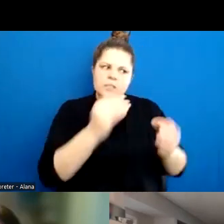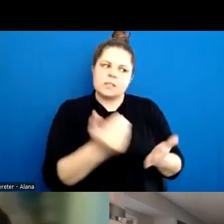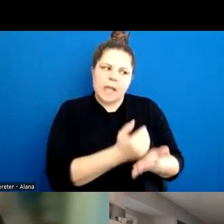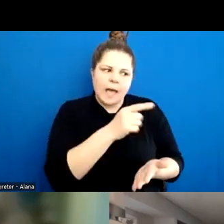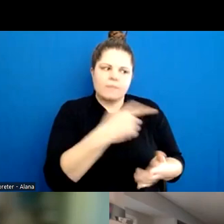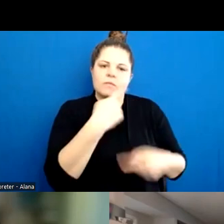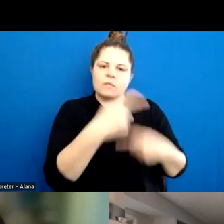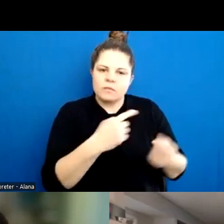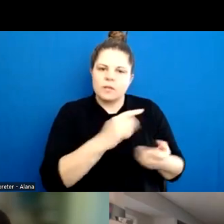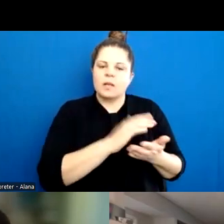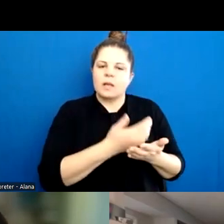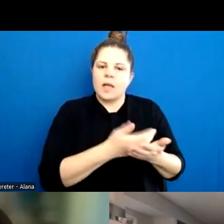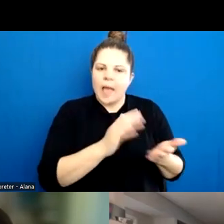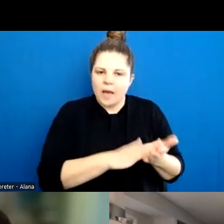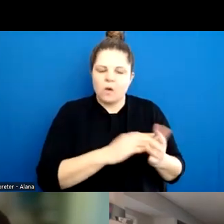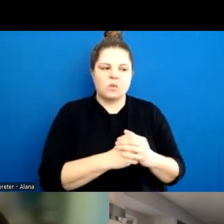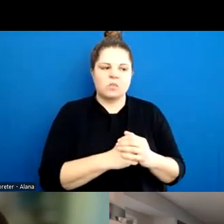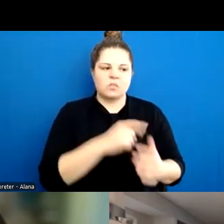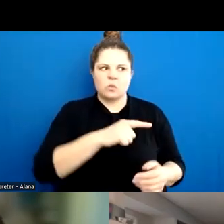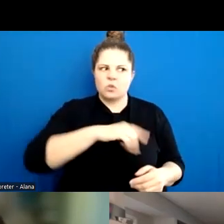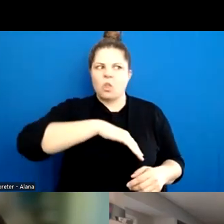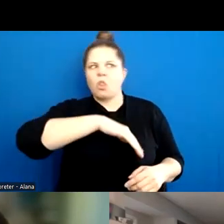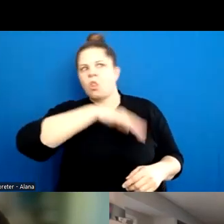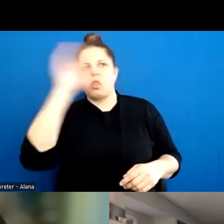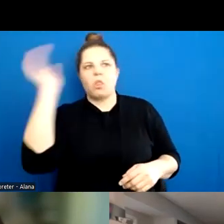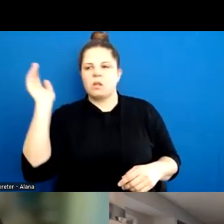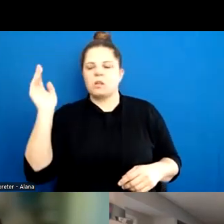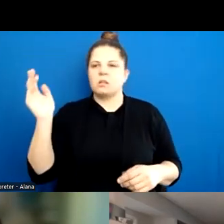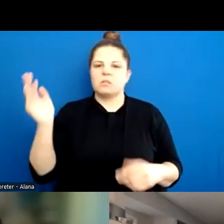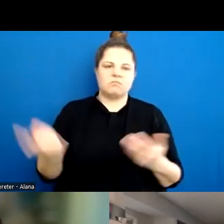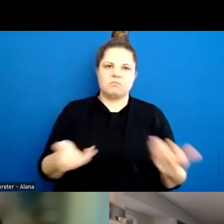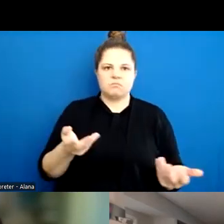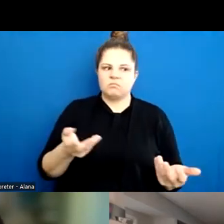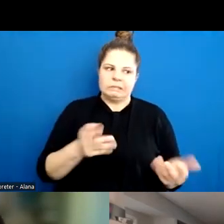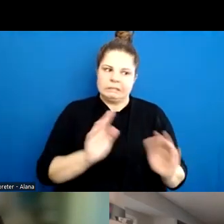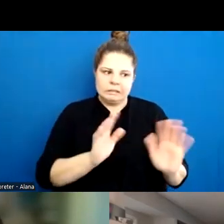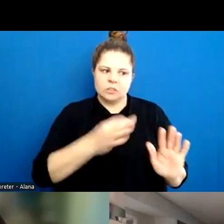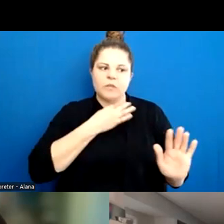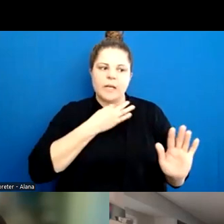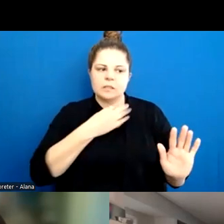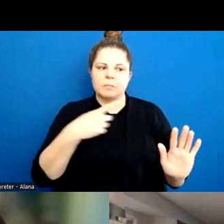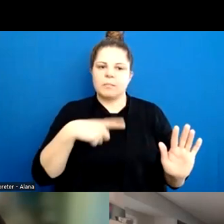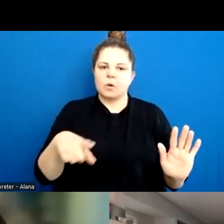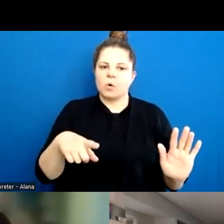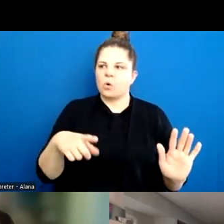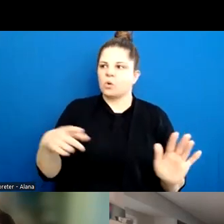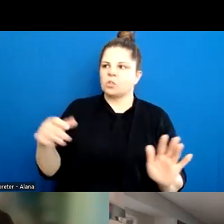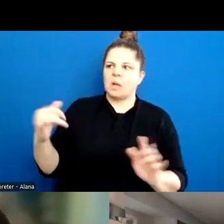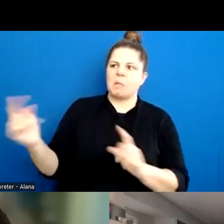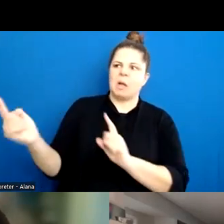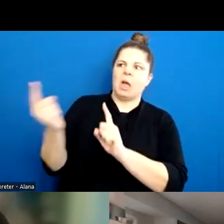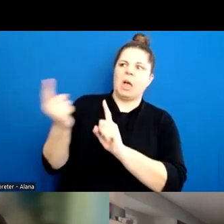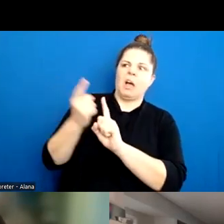girls how to not get so drunk that, you know, they won't be able to avoid some sort of